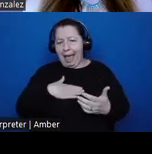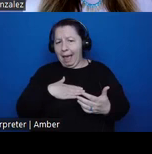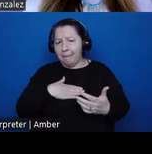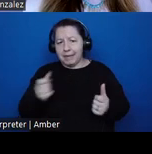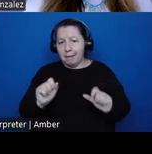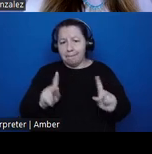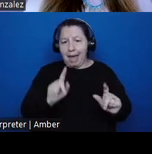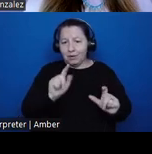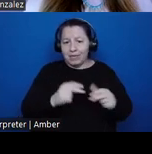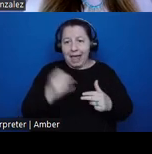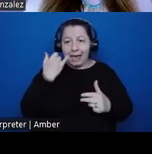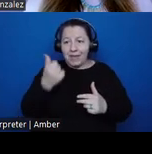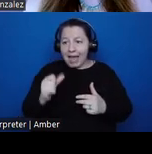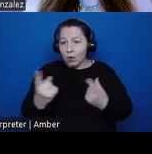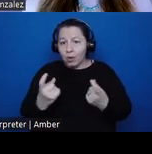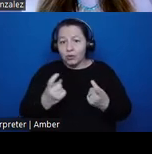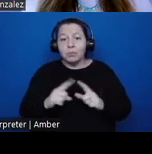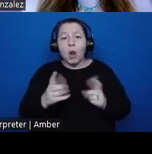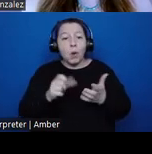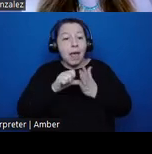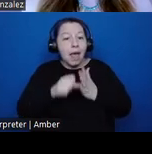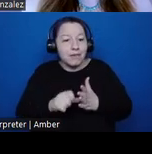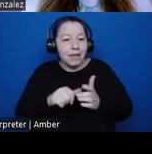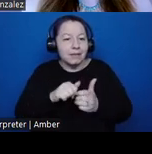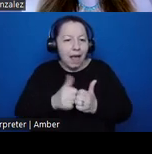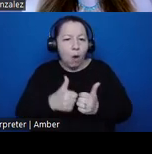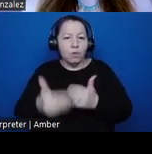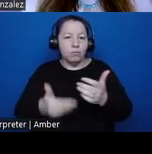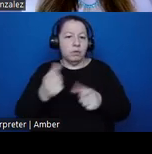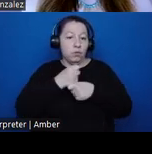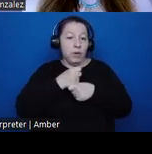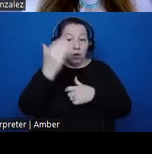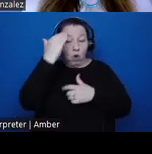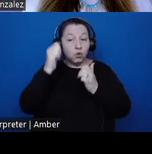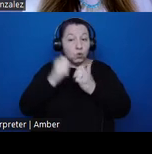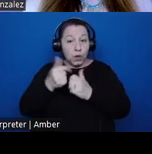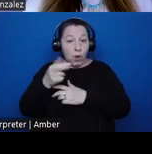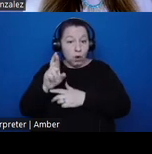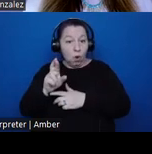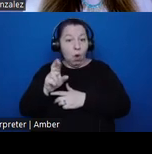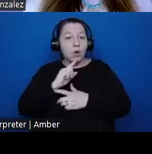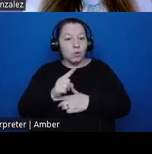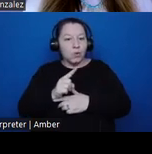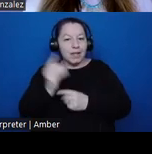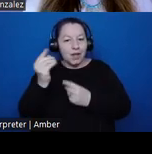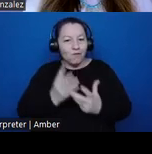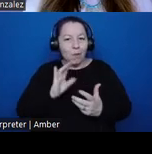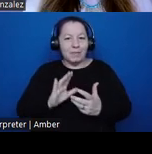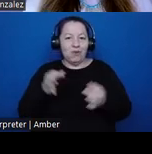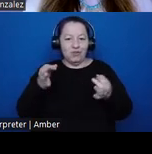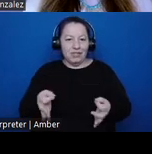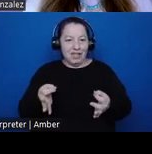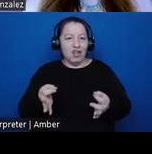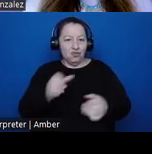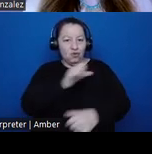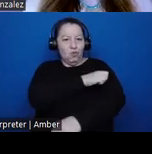I want to emphasize, emphasize how the process of creating knowledge with Grand Ronde inscribes their decision making authority at each